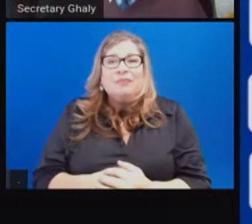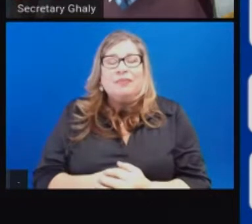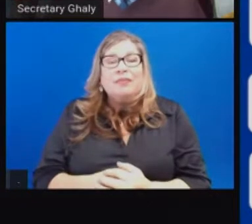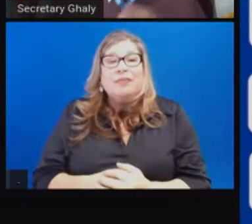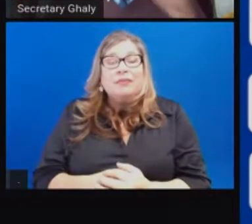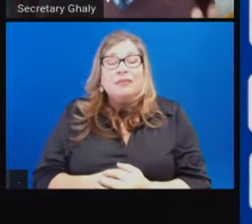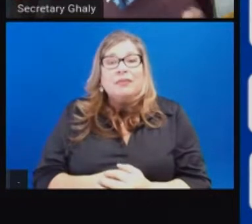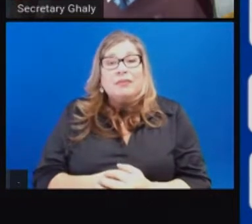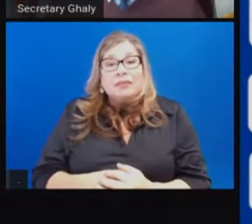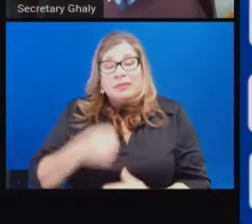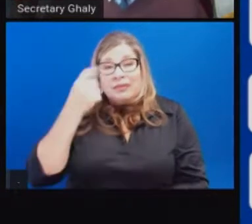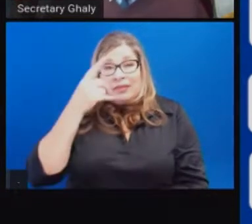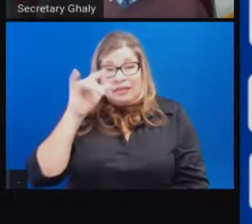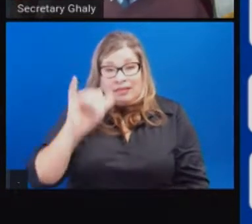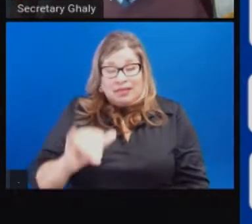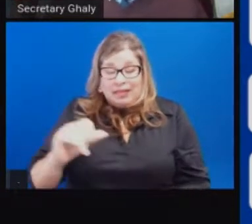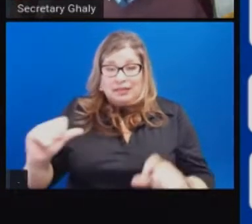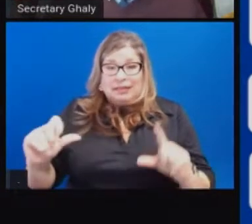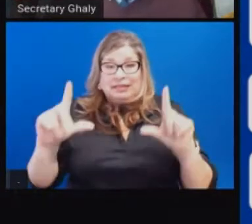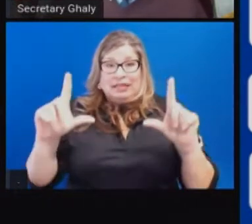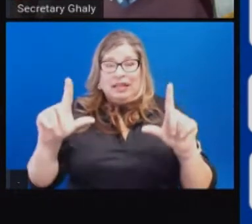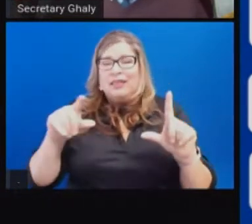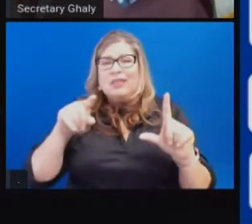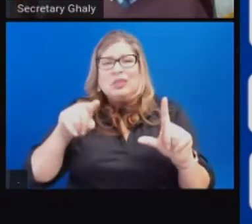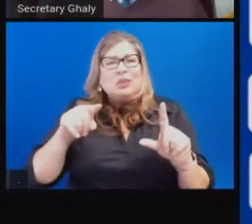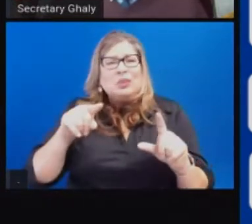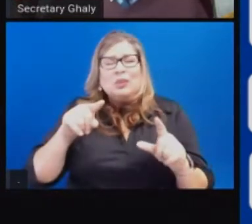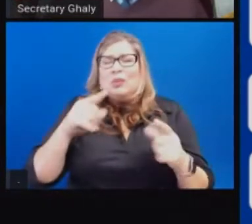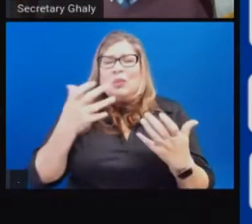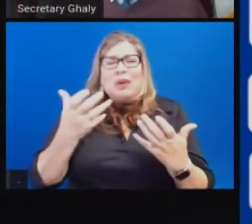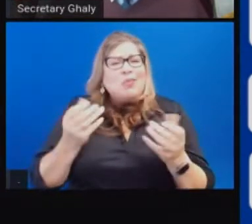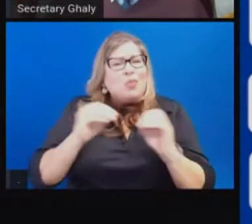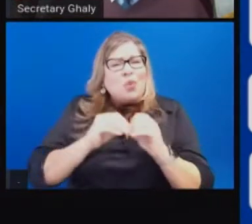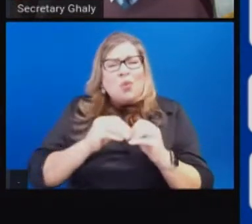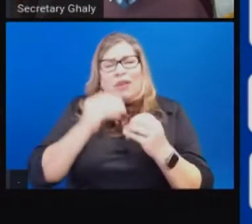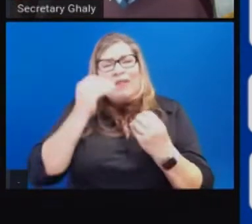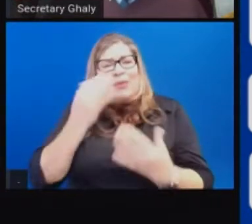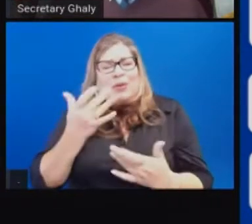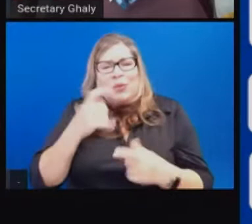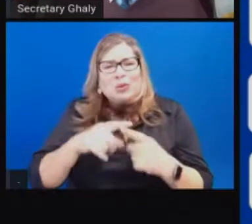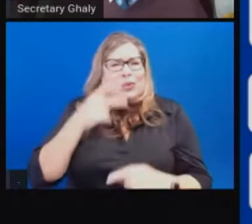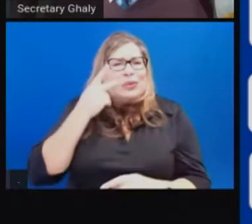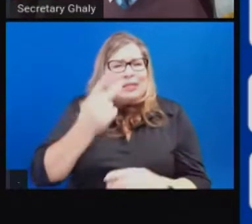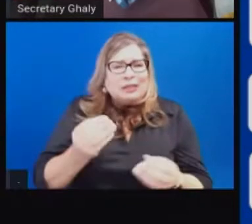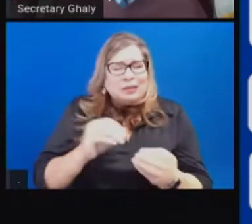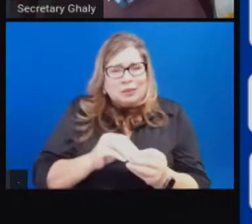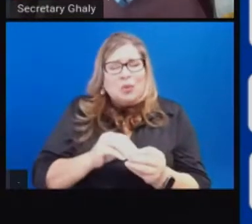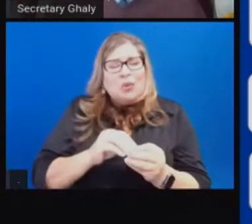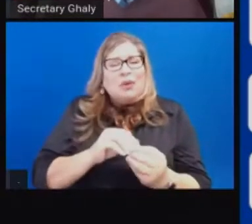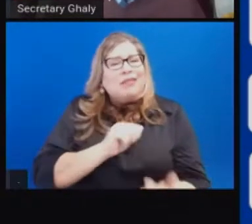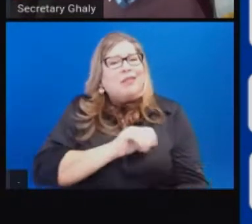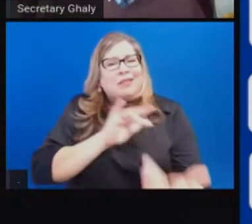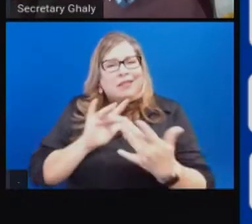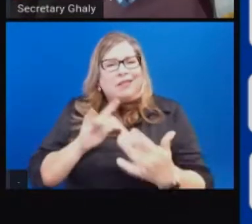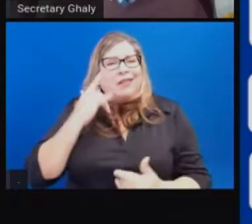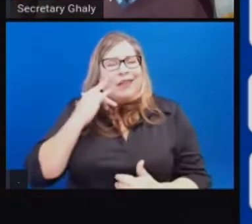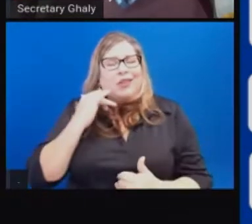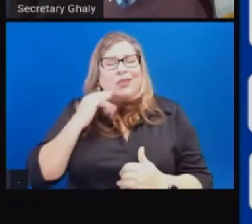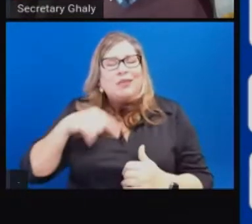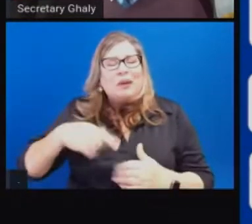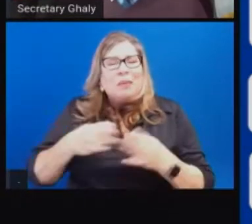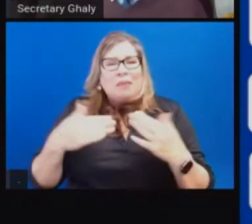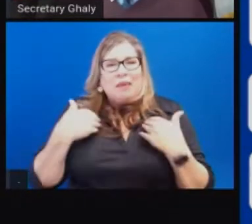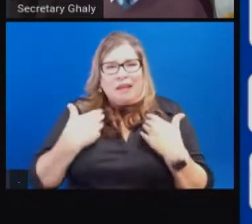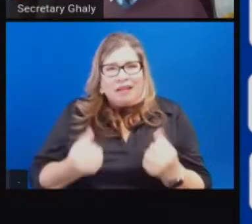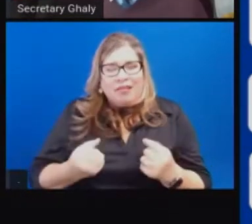say that these slides can be made available through our team, my team. As well, we're working to arrange for those